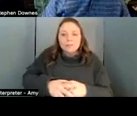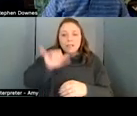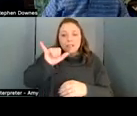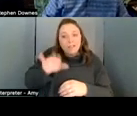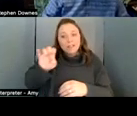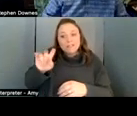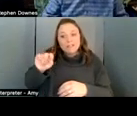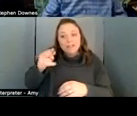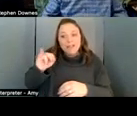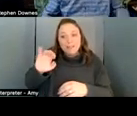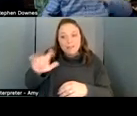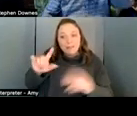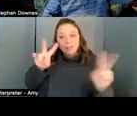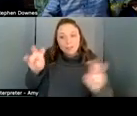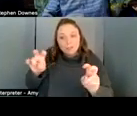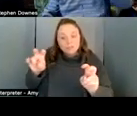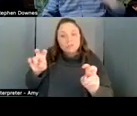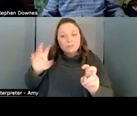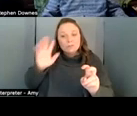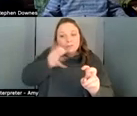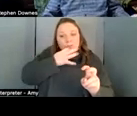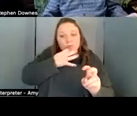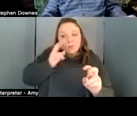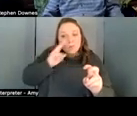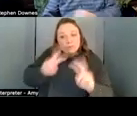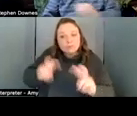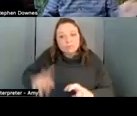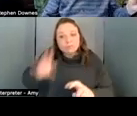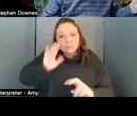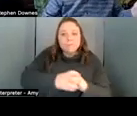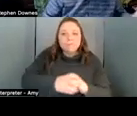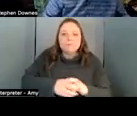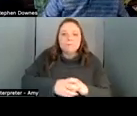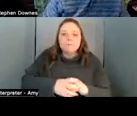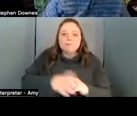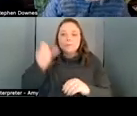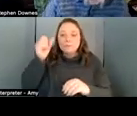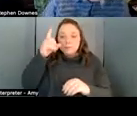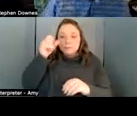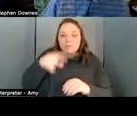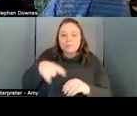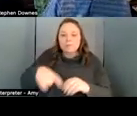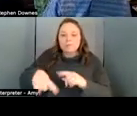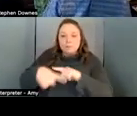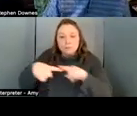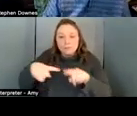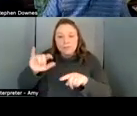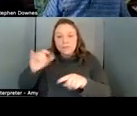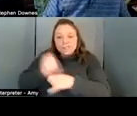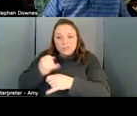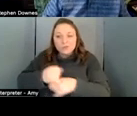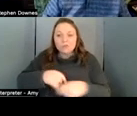at now the crossroads for institutions centered around